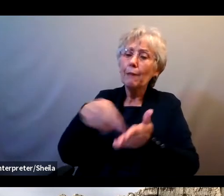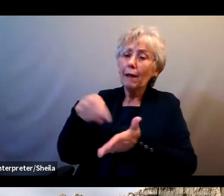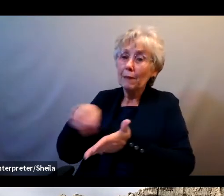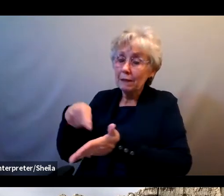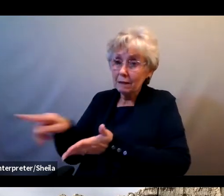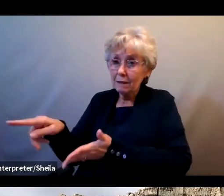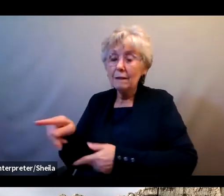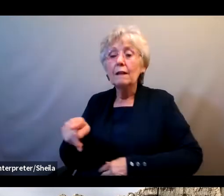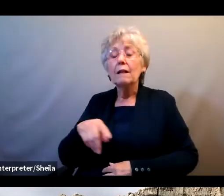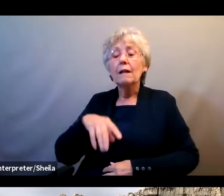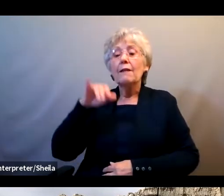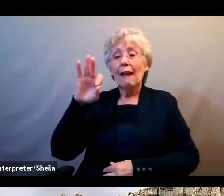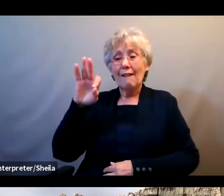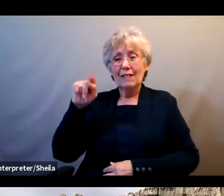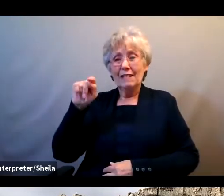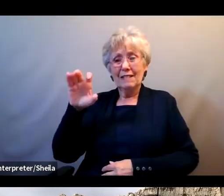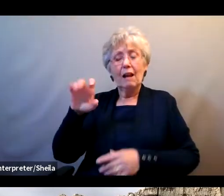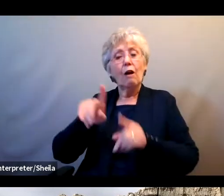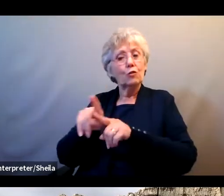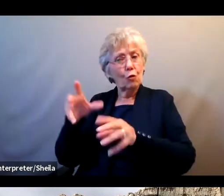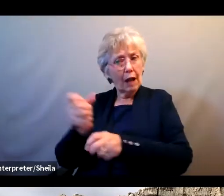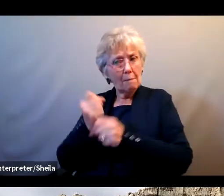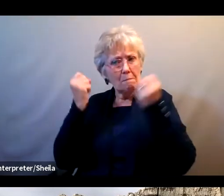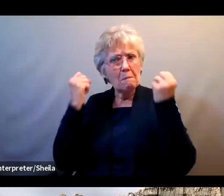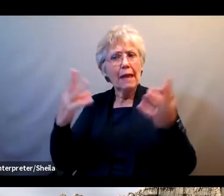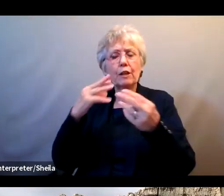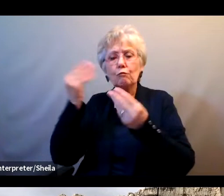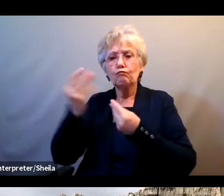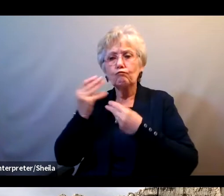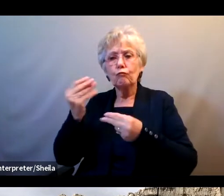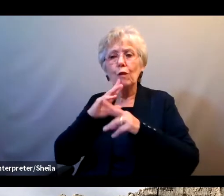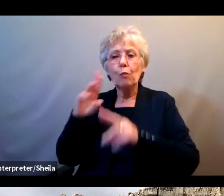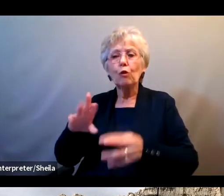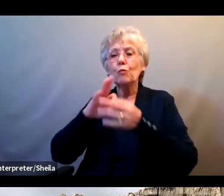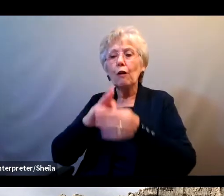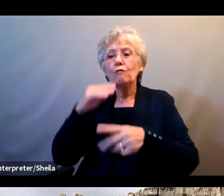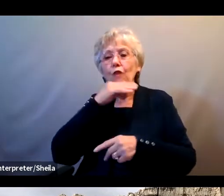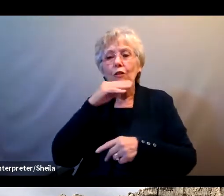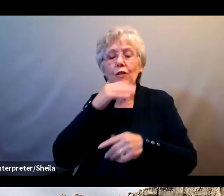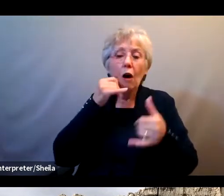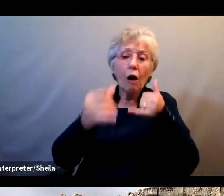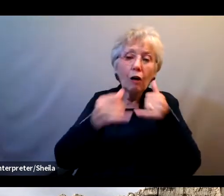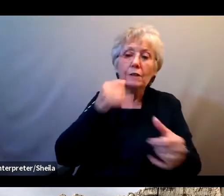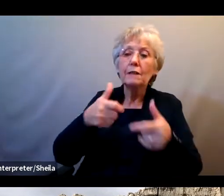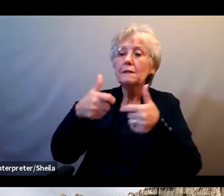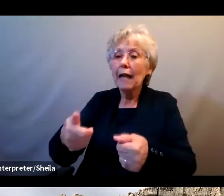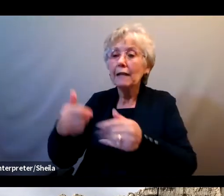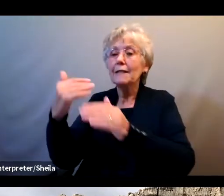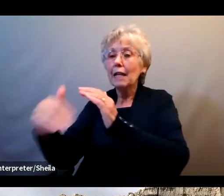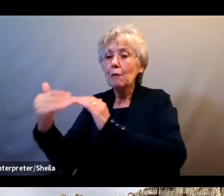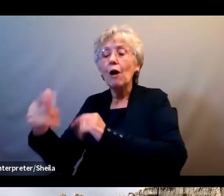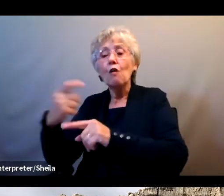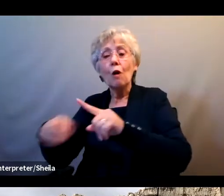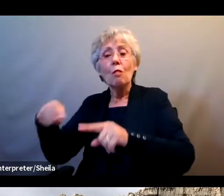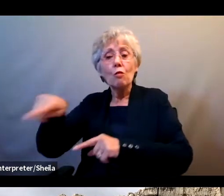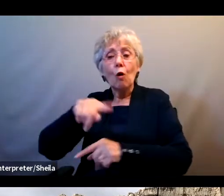And the FTC also got a lot of reports about fraudulent calls, texts, and emails coming from people pretending